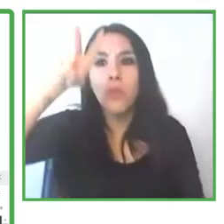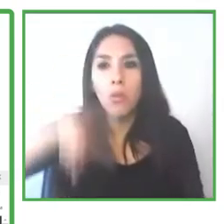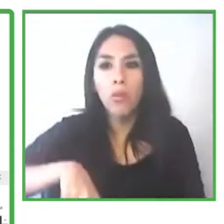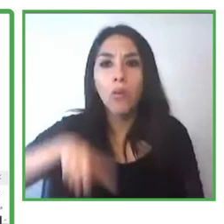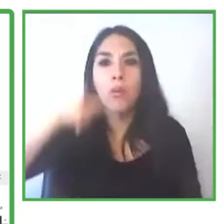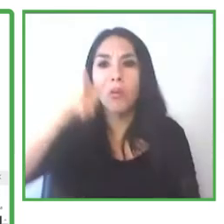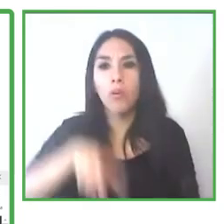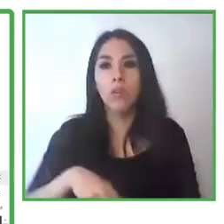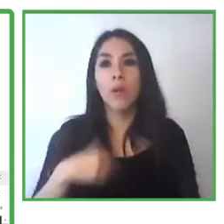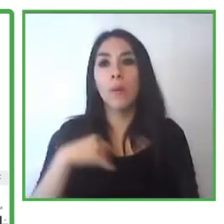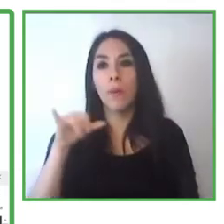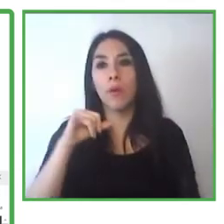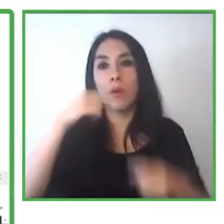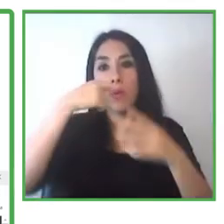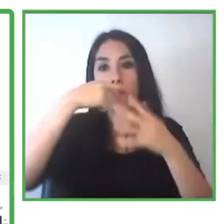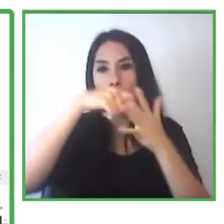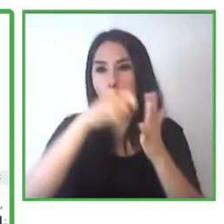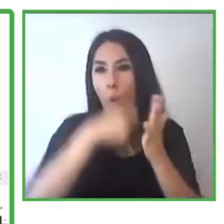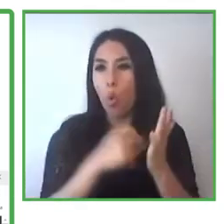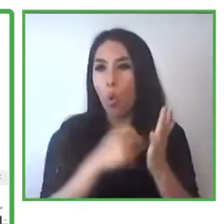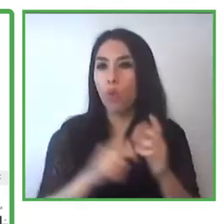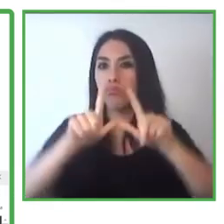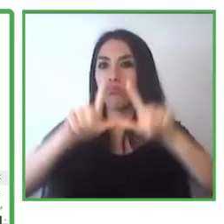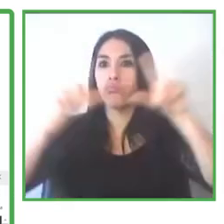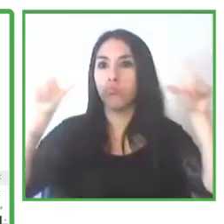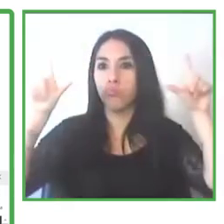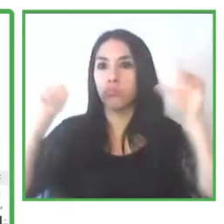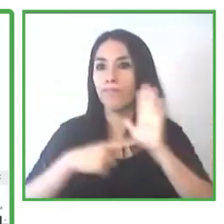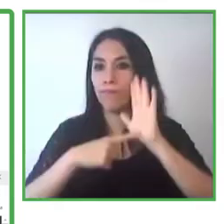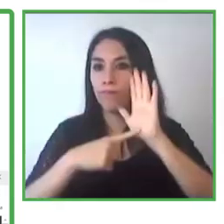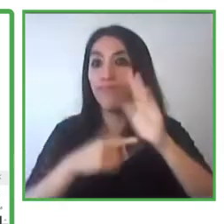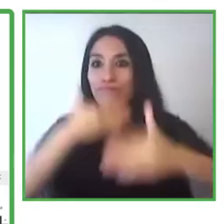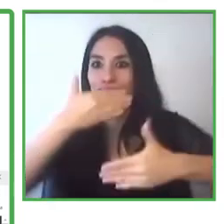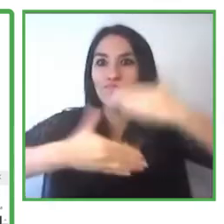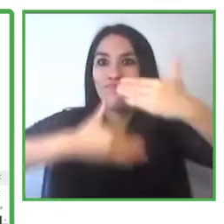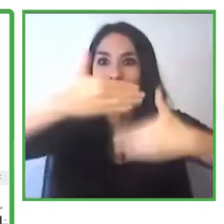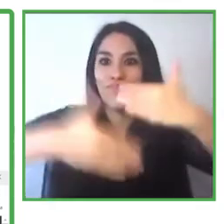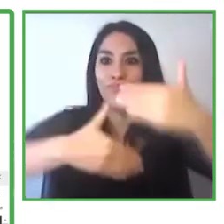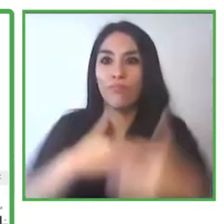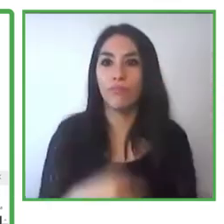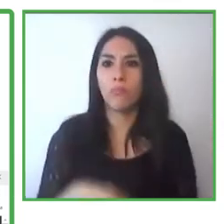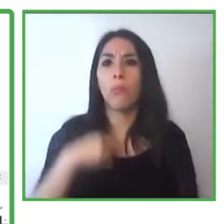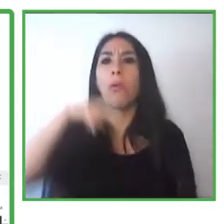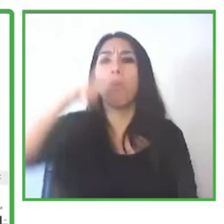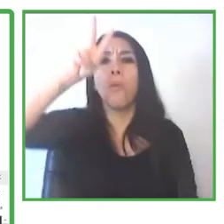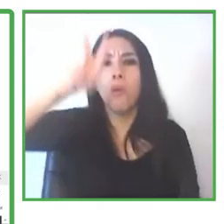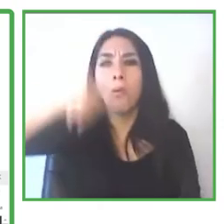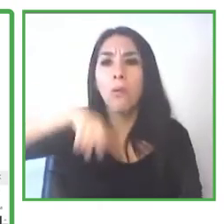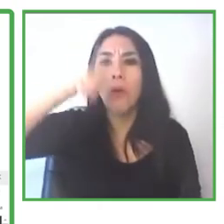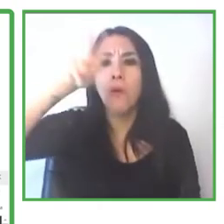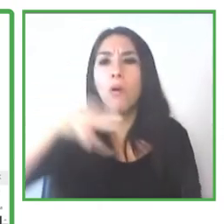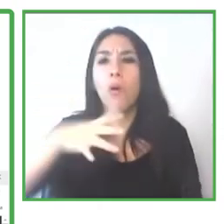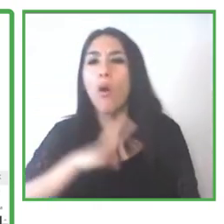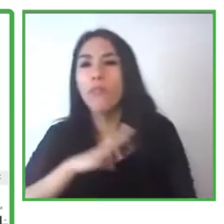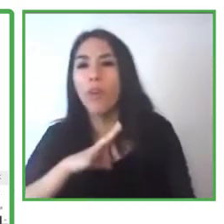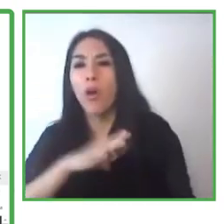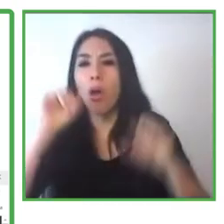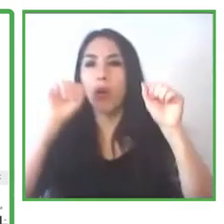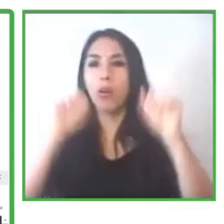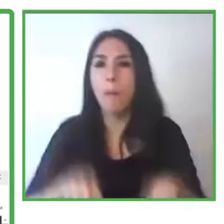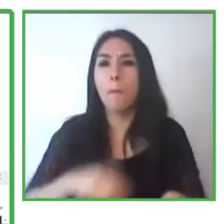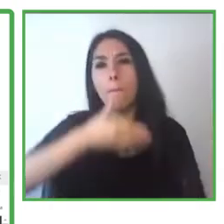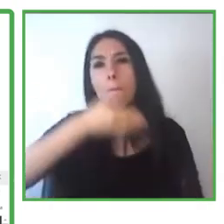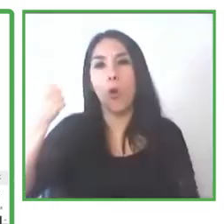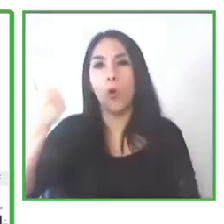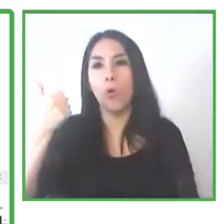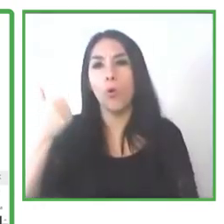of follow-up, and that is going to allow us to monitor the processes and to generate knowledge for a continuous improvement. The companies,